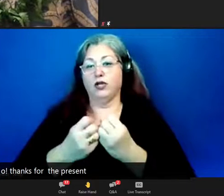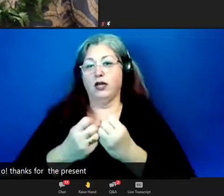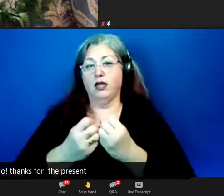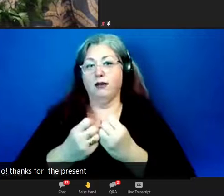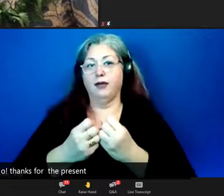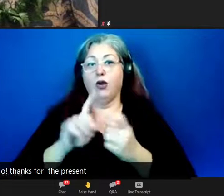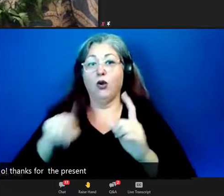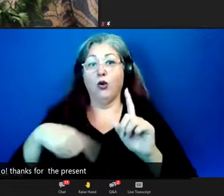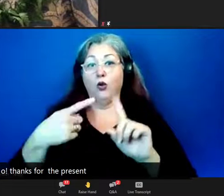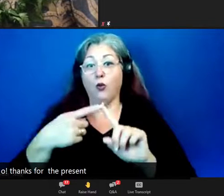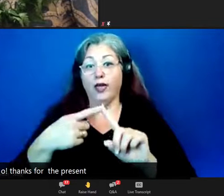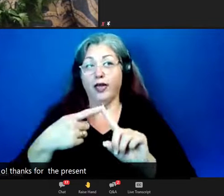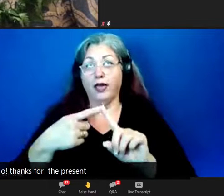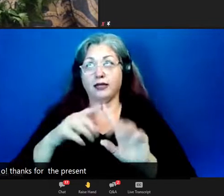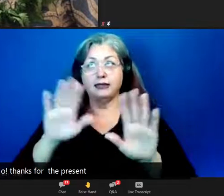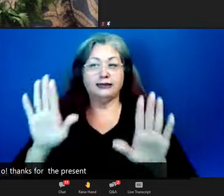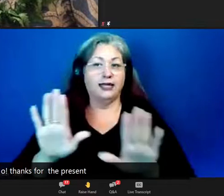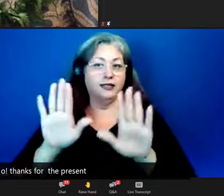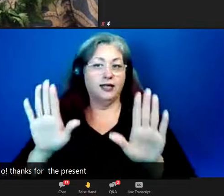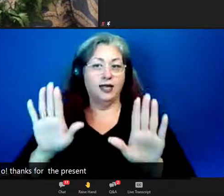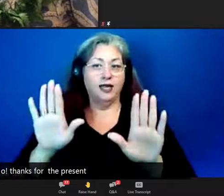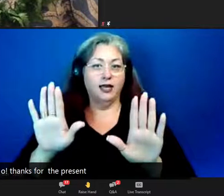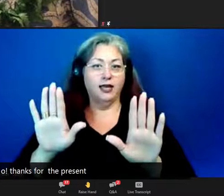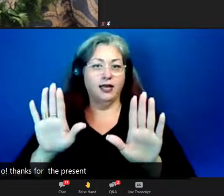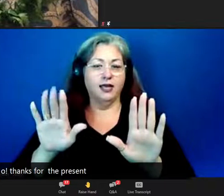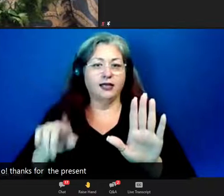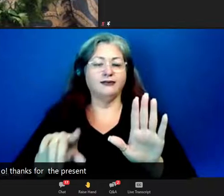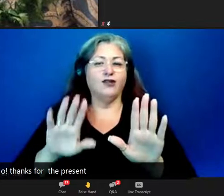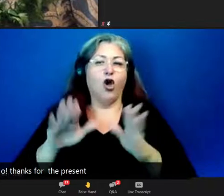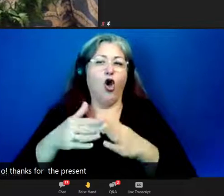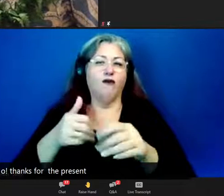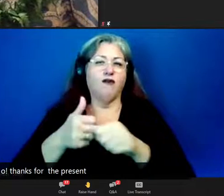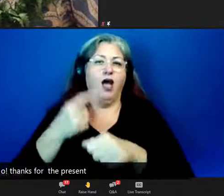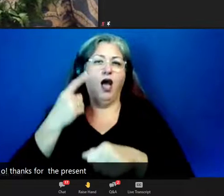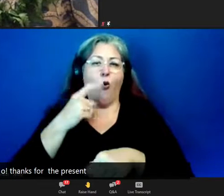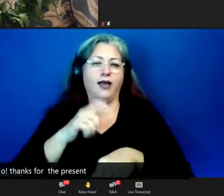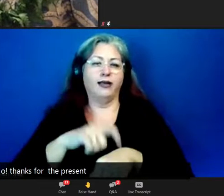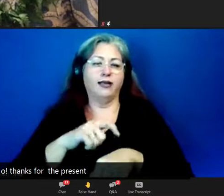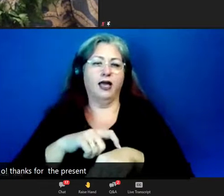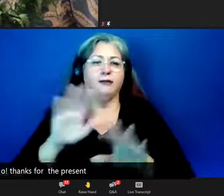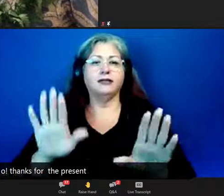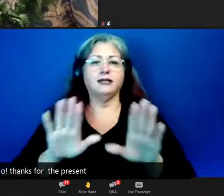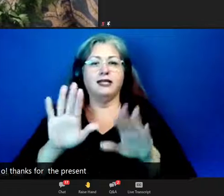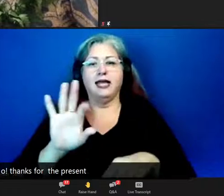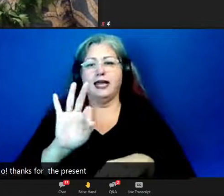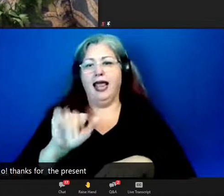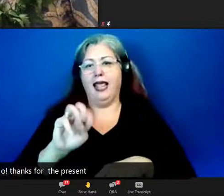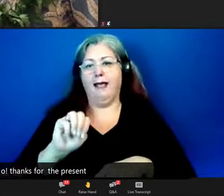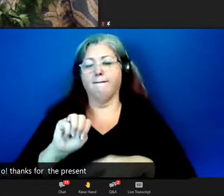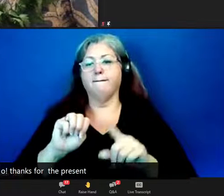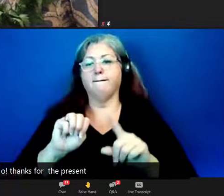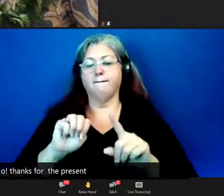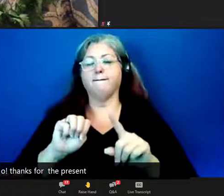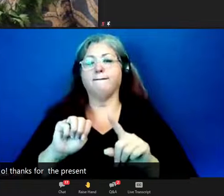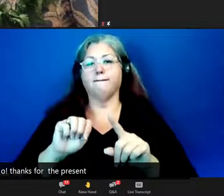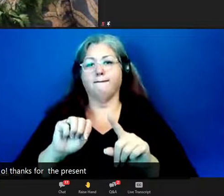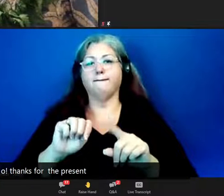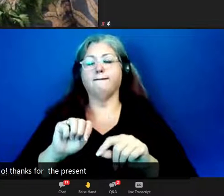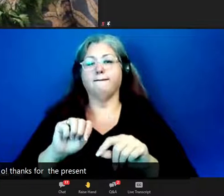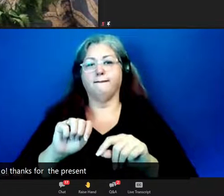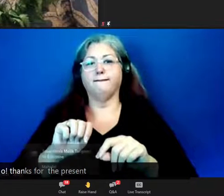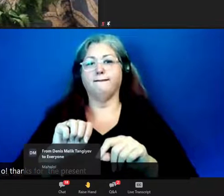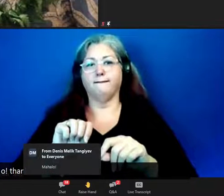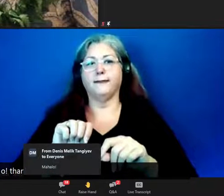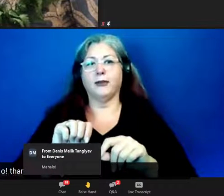that's going to be on Sunday, this is all Hawaii time, Hawaii standard time, but Sunday, 9 a.m., so